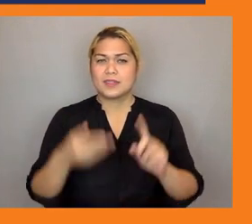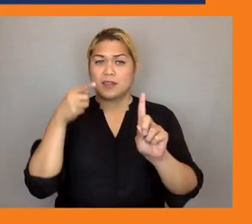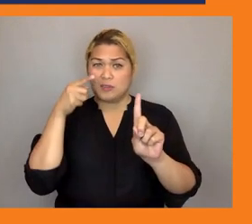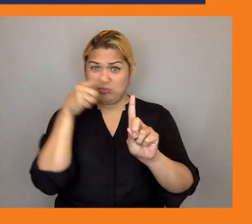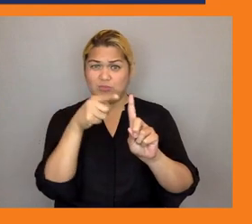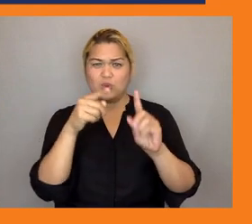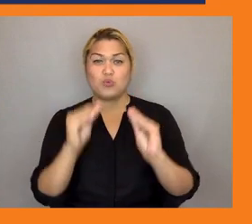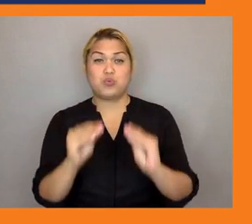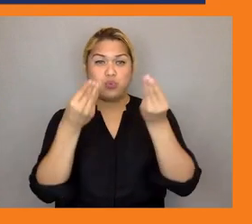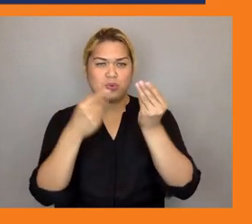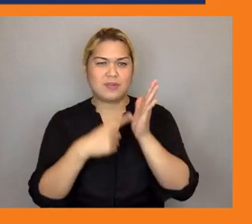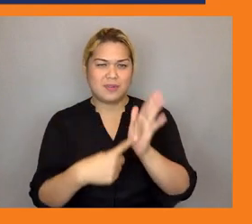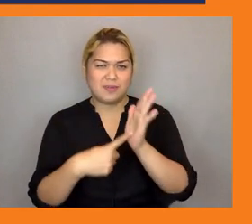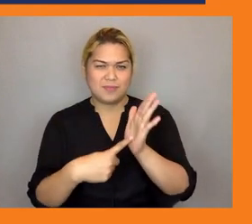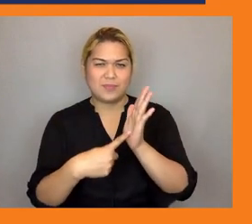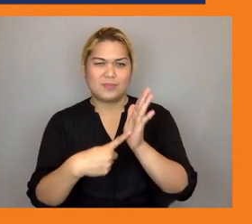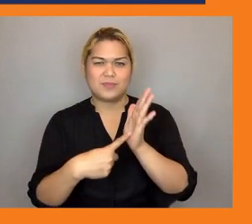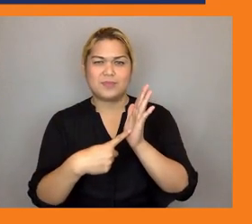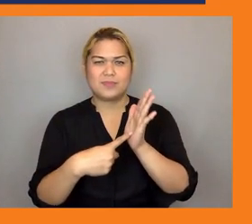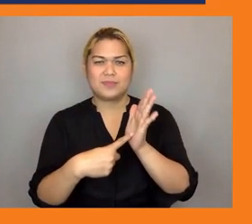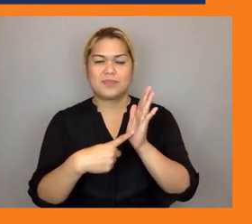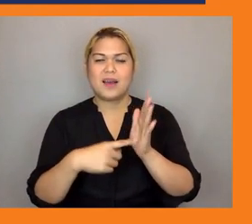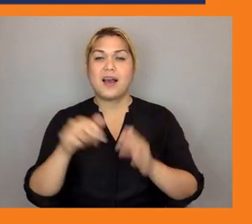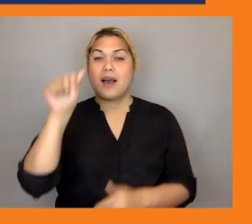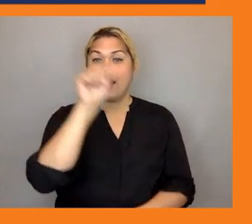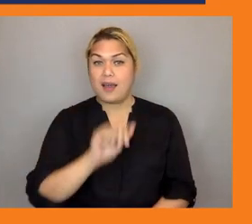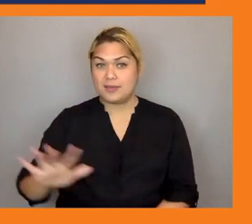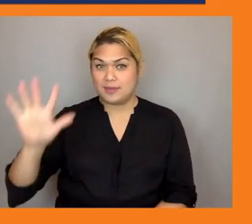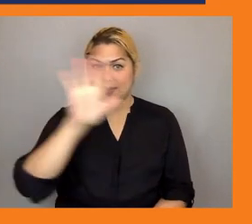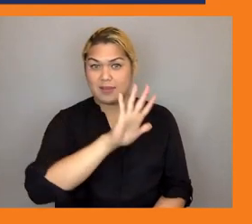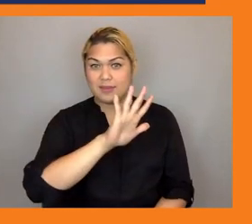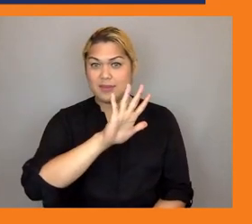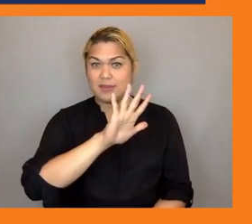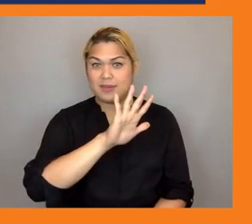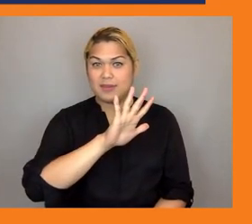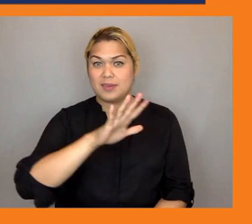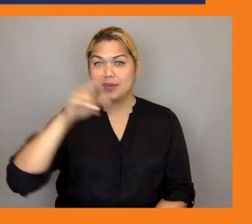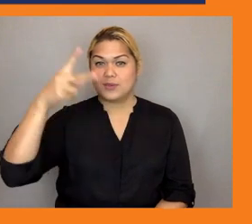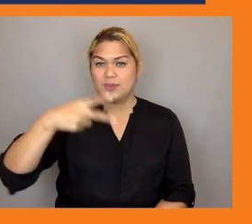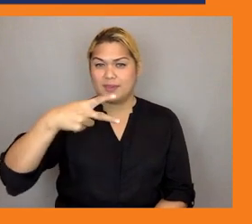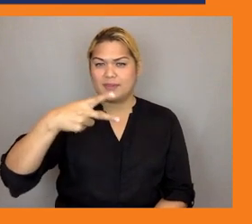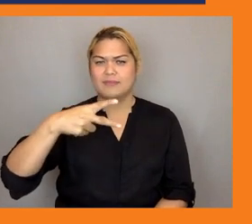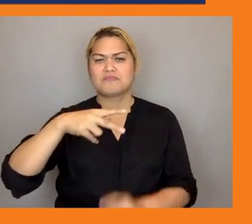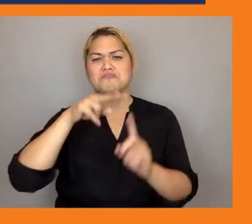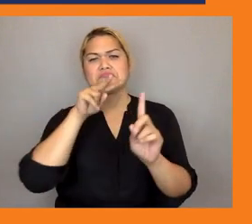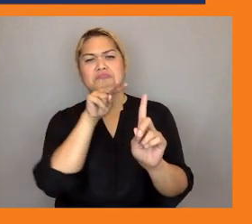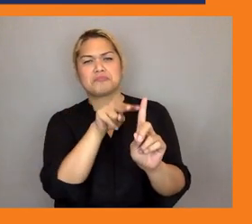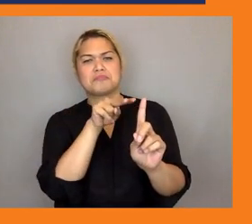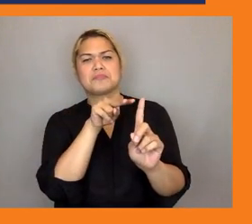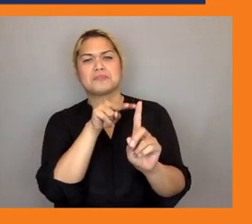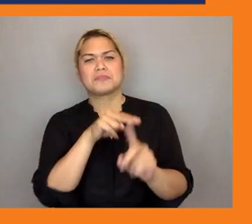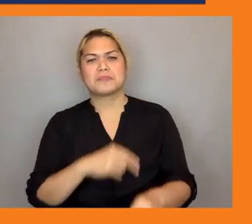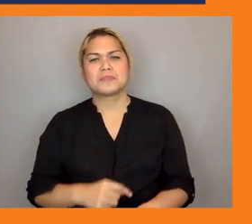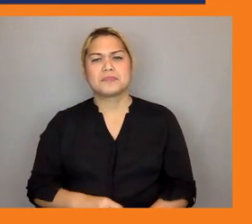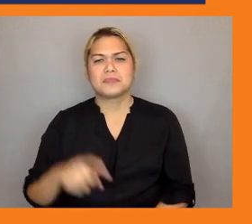detail the other perspective is how we integrate the views and needs of youth as key stakeholders